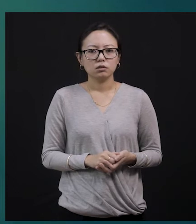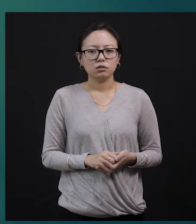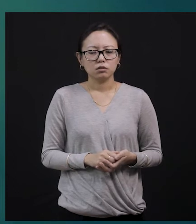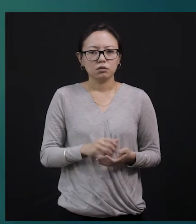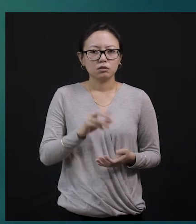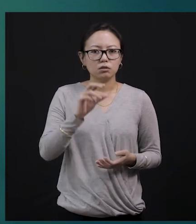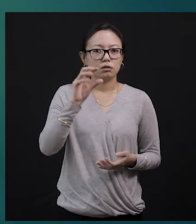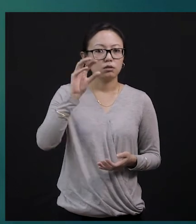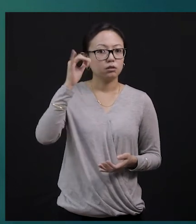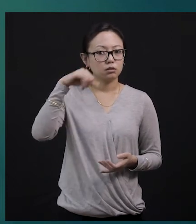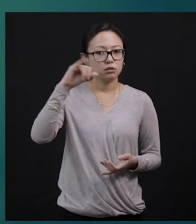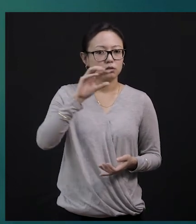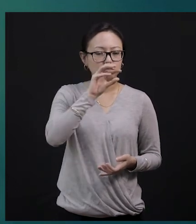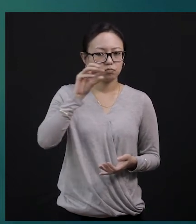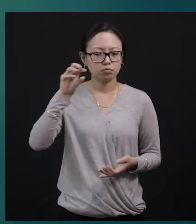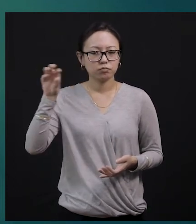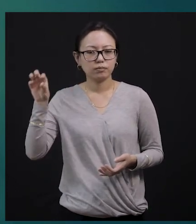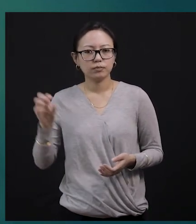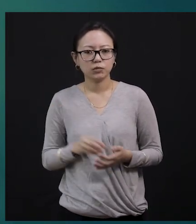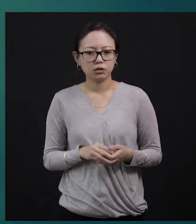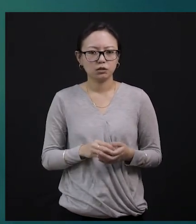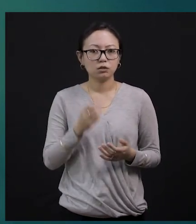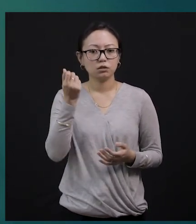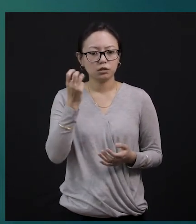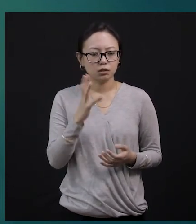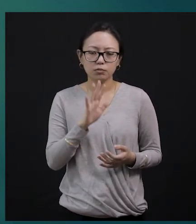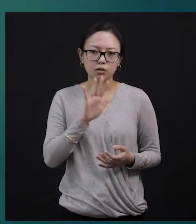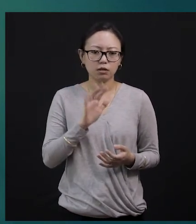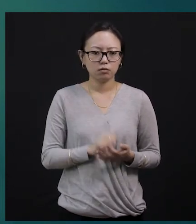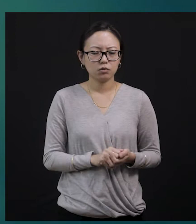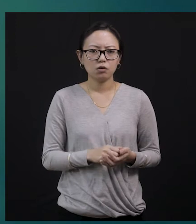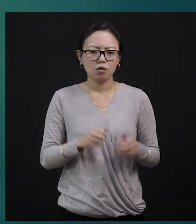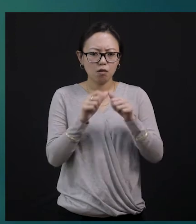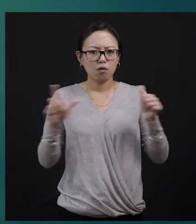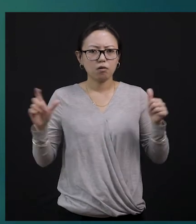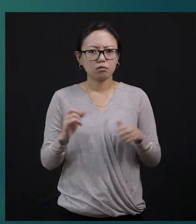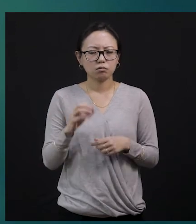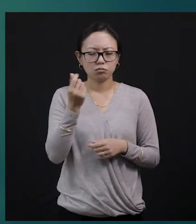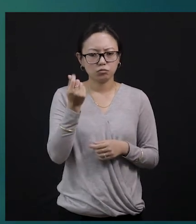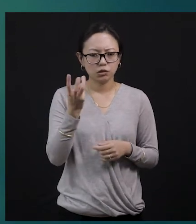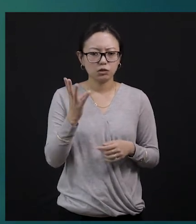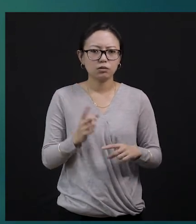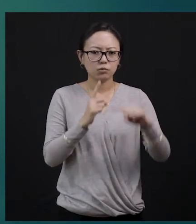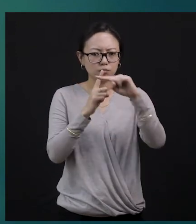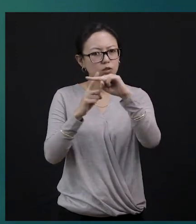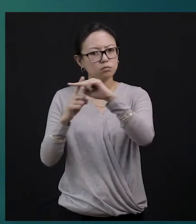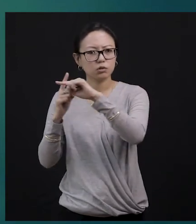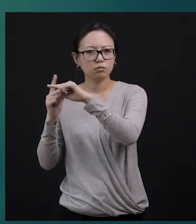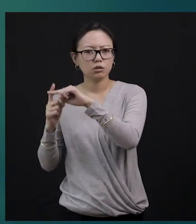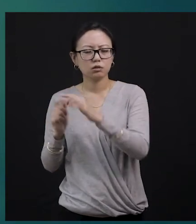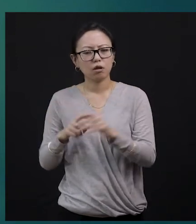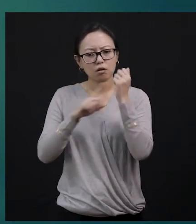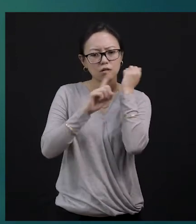in math. So, that is plus. You have to plus all the numbers on the discs. So, after adding that, the number you